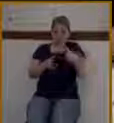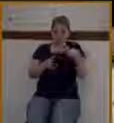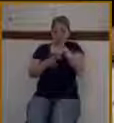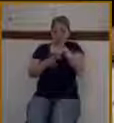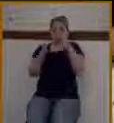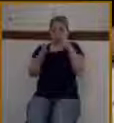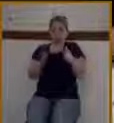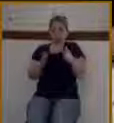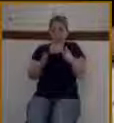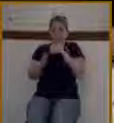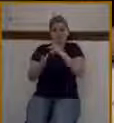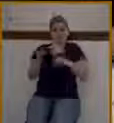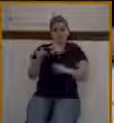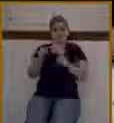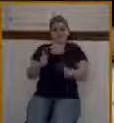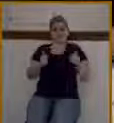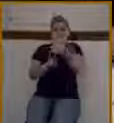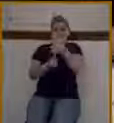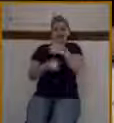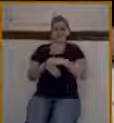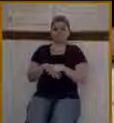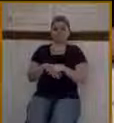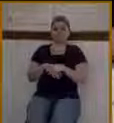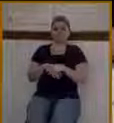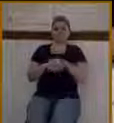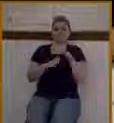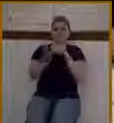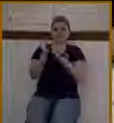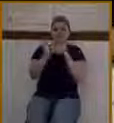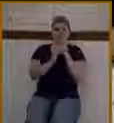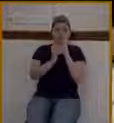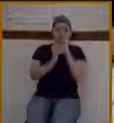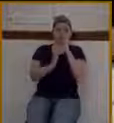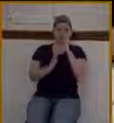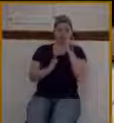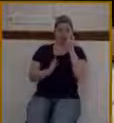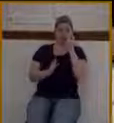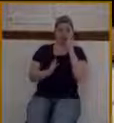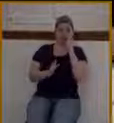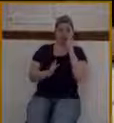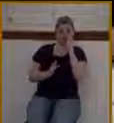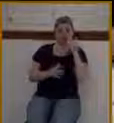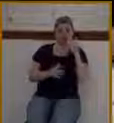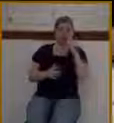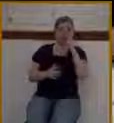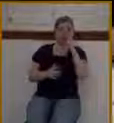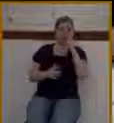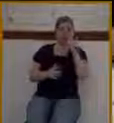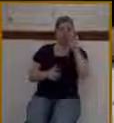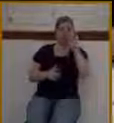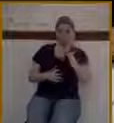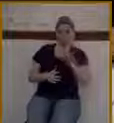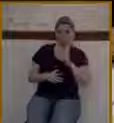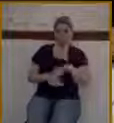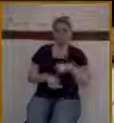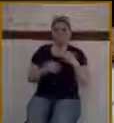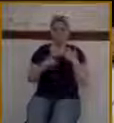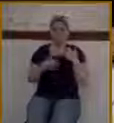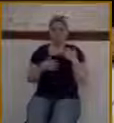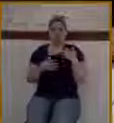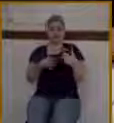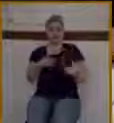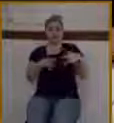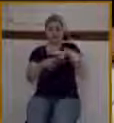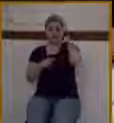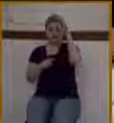Jesus was carried in the womb of a woman who never knew a man. He will be carried on the back of a colt that had never been ridden. He will be